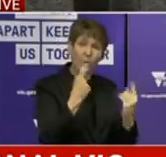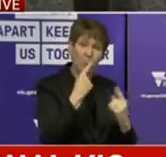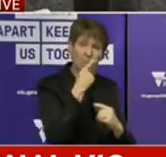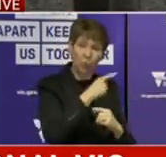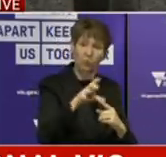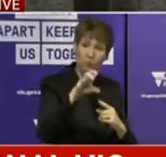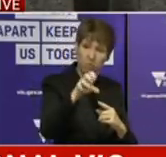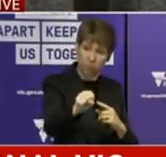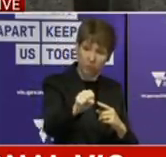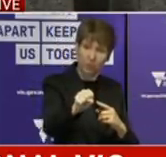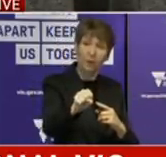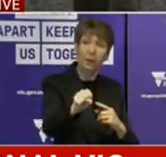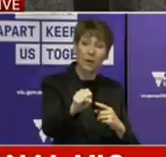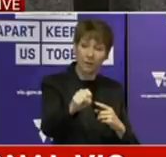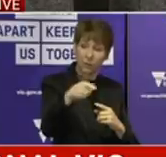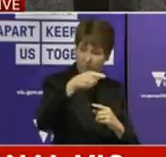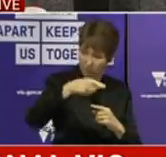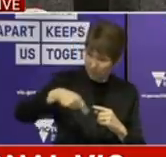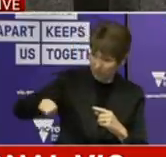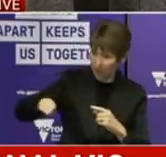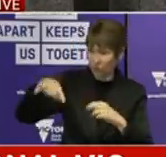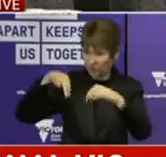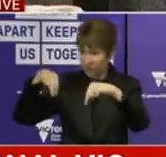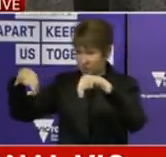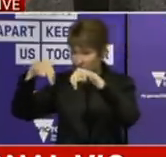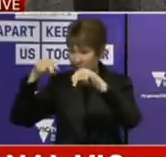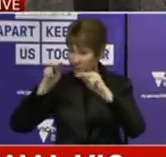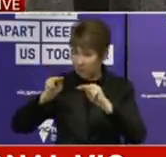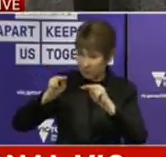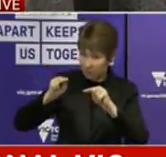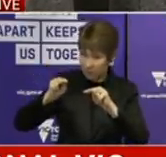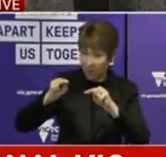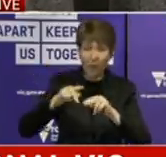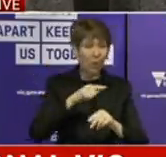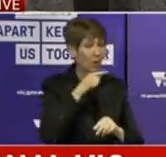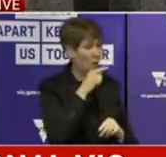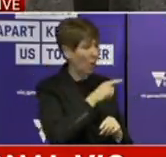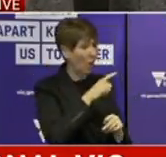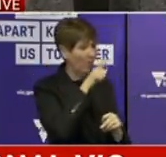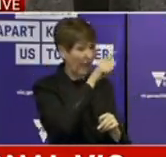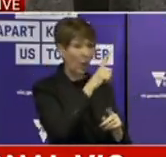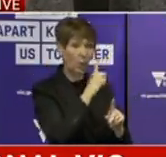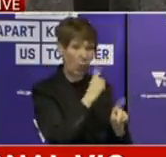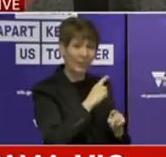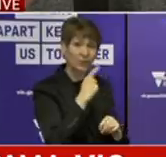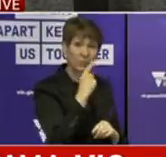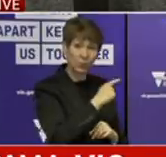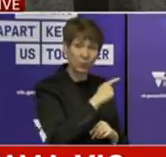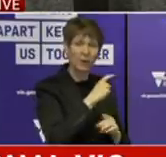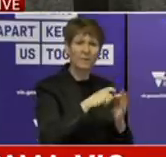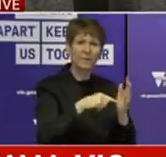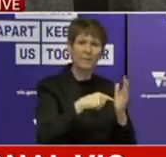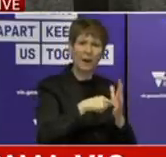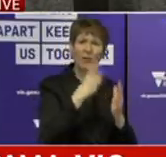departments to be vigilant. But three days later, the Jobs Department led a contract to Unified